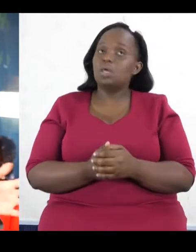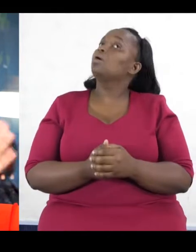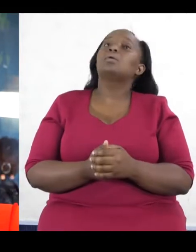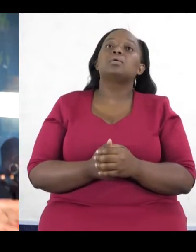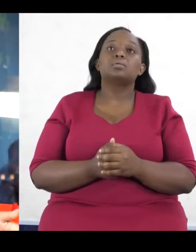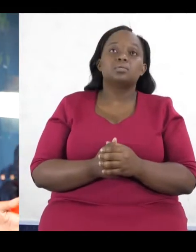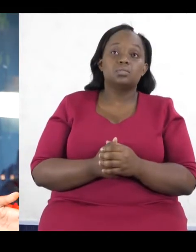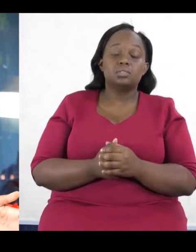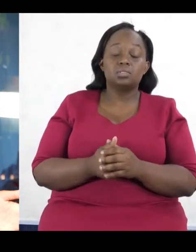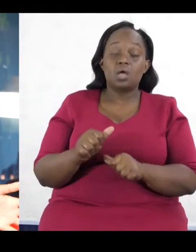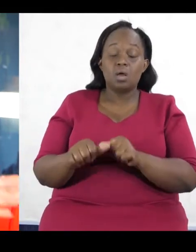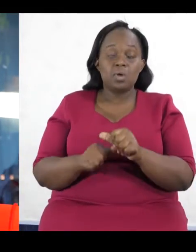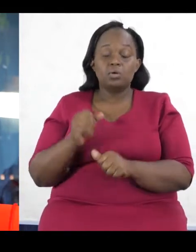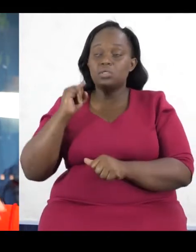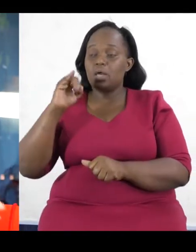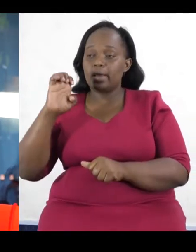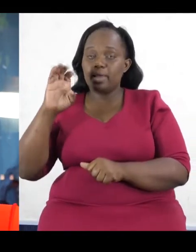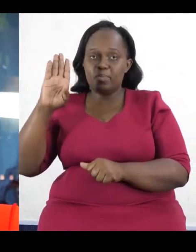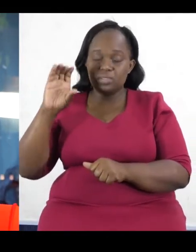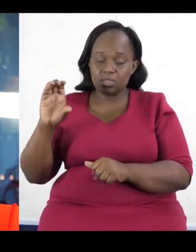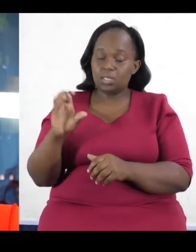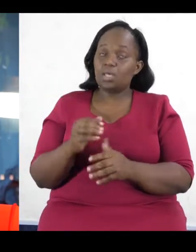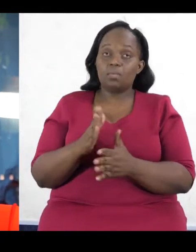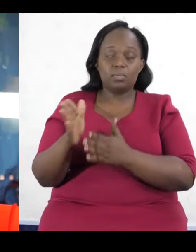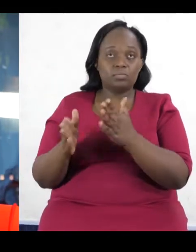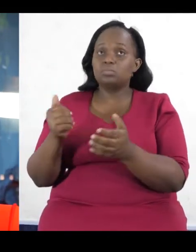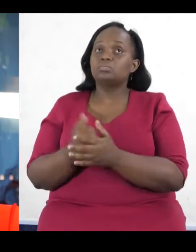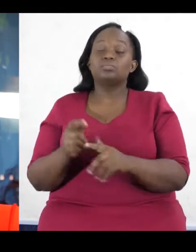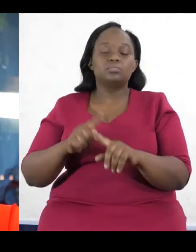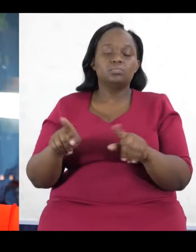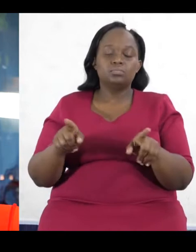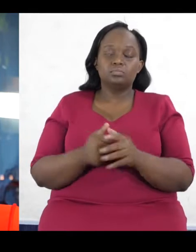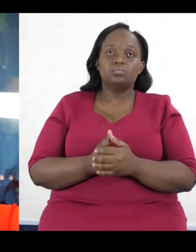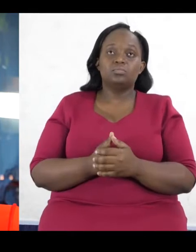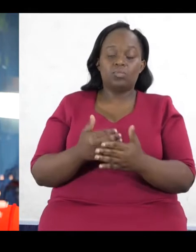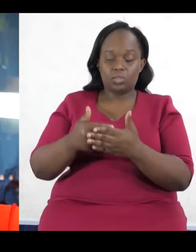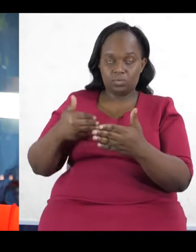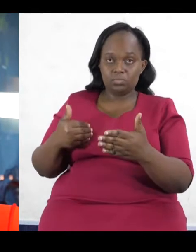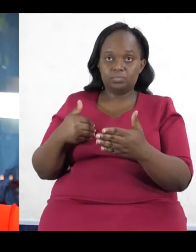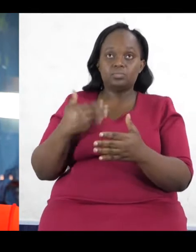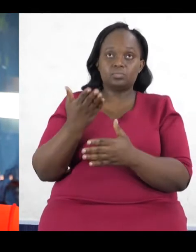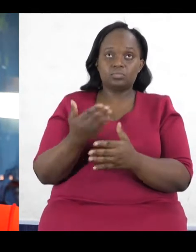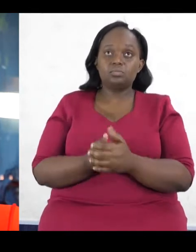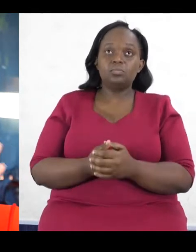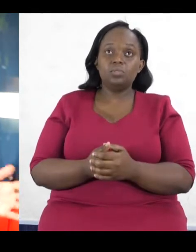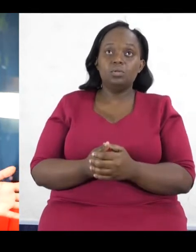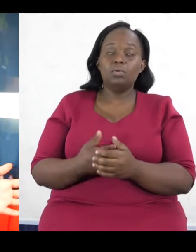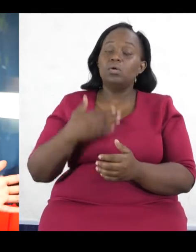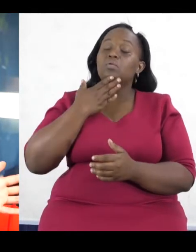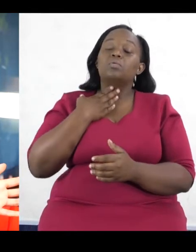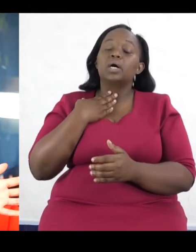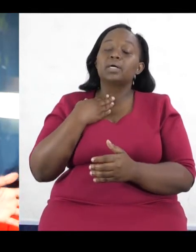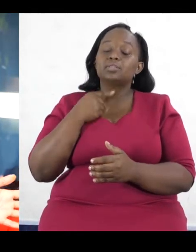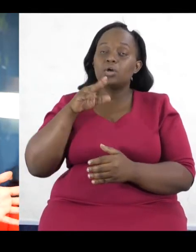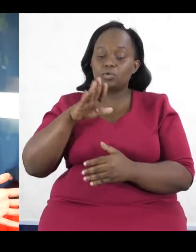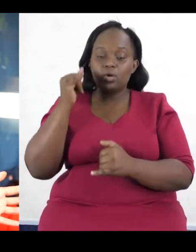conversation about IBC preparedness and what we need to look out for in manifestos. But before we go there, I'd really love to get your parting shots